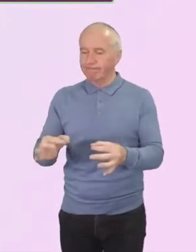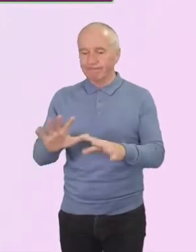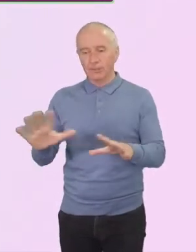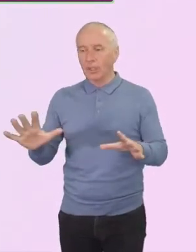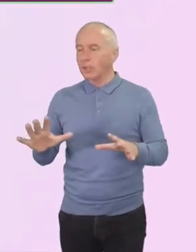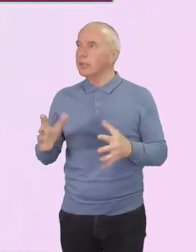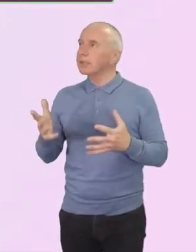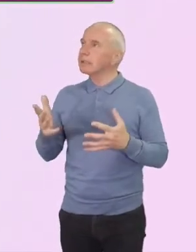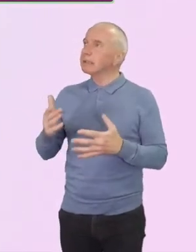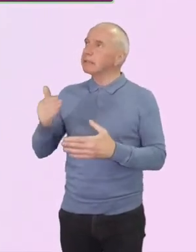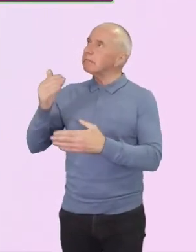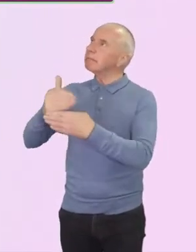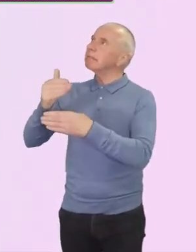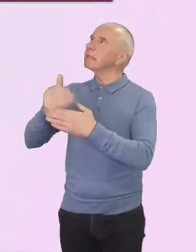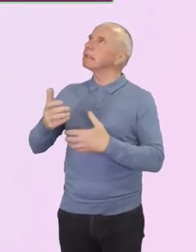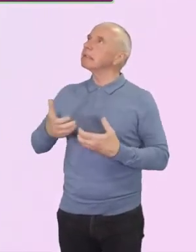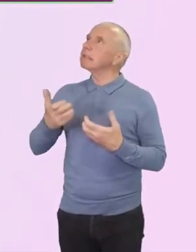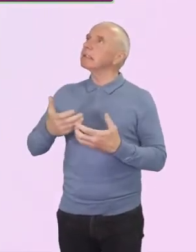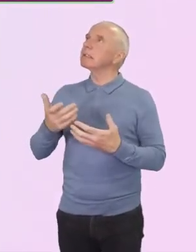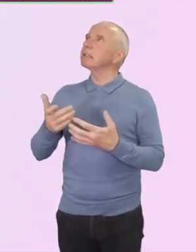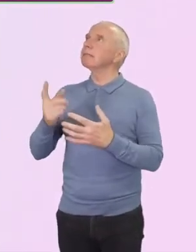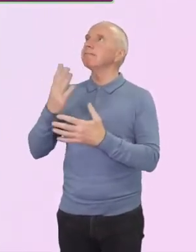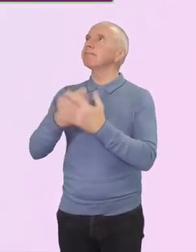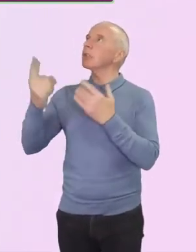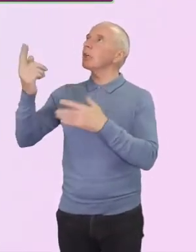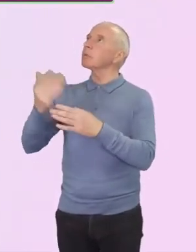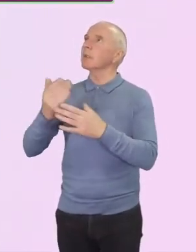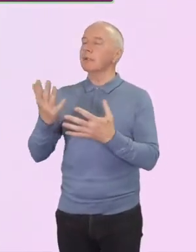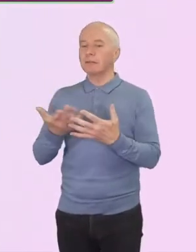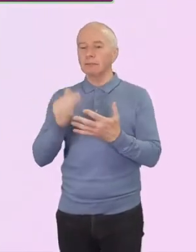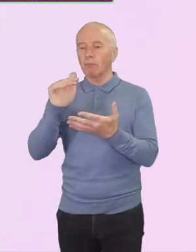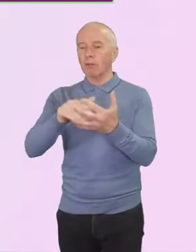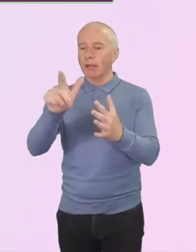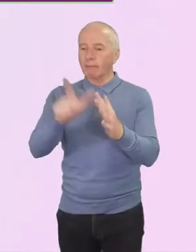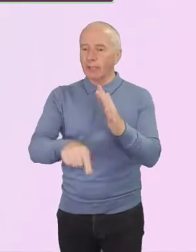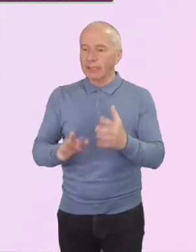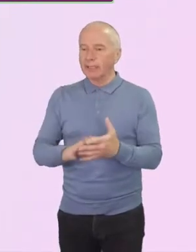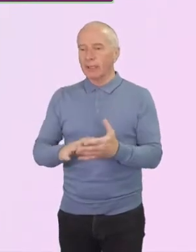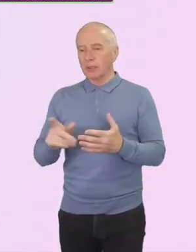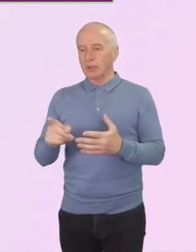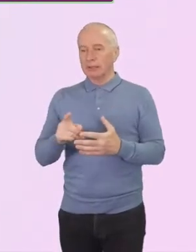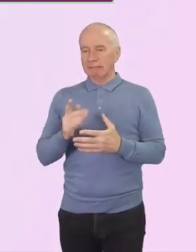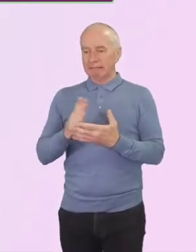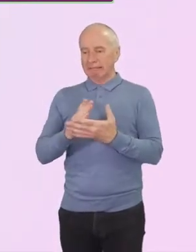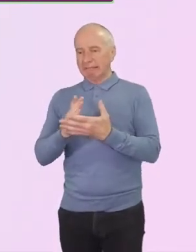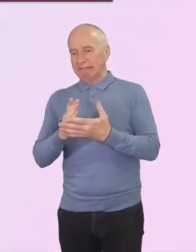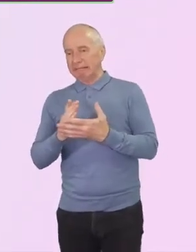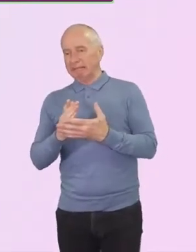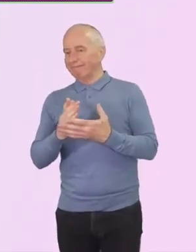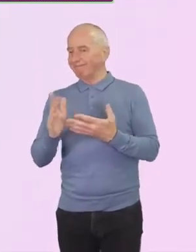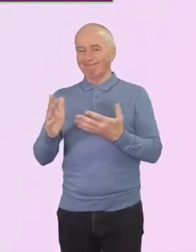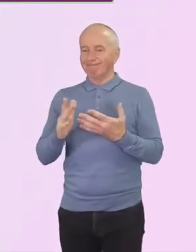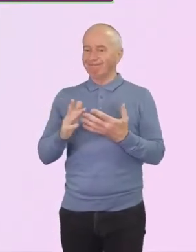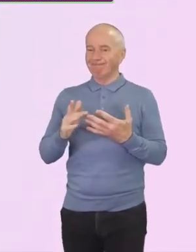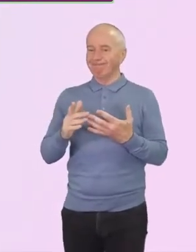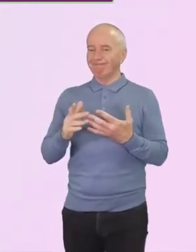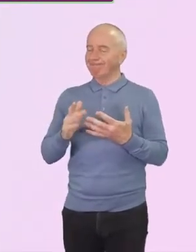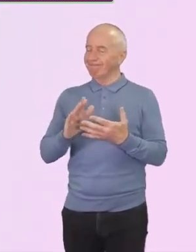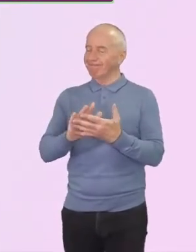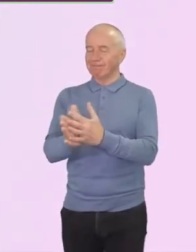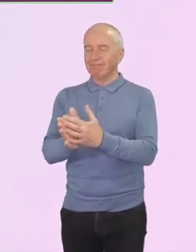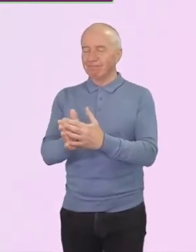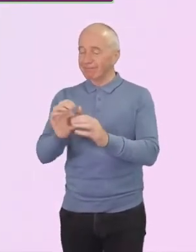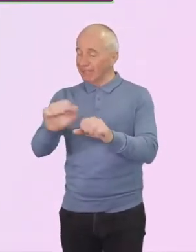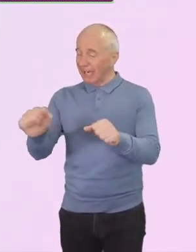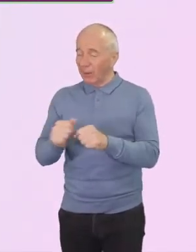God's work by showing up late, throwing a question mark over everything we're doing. Our work is